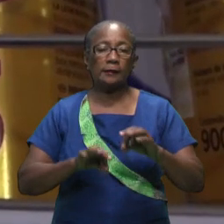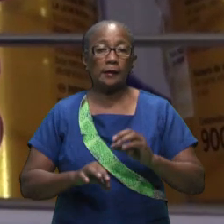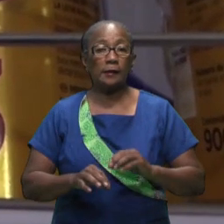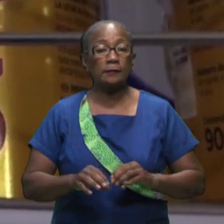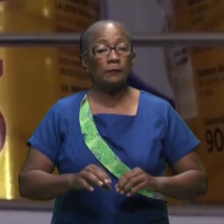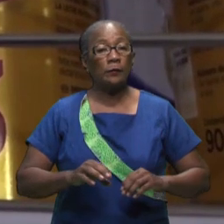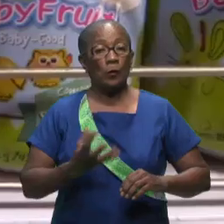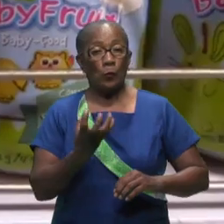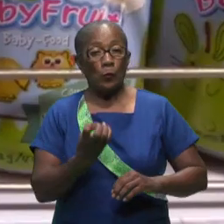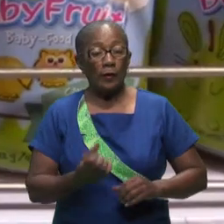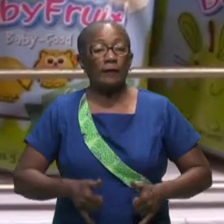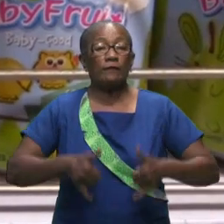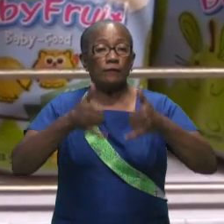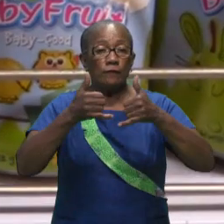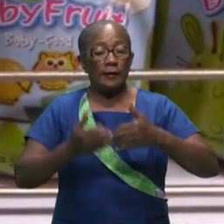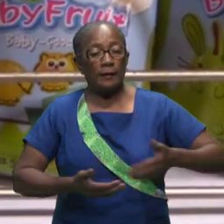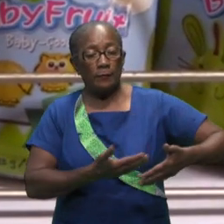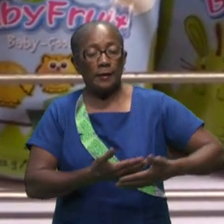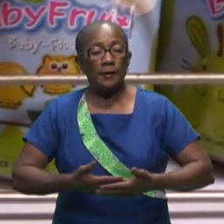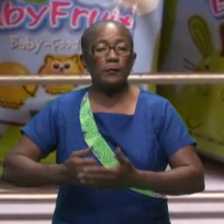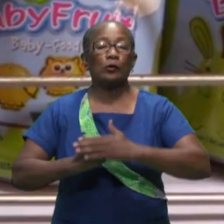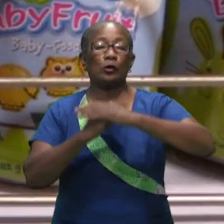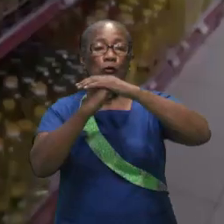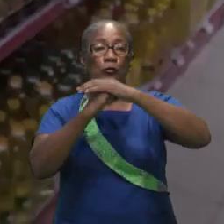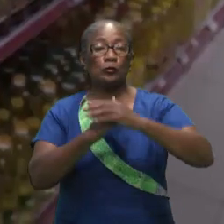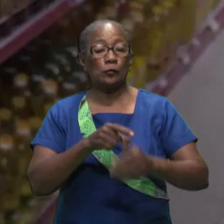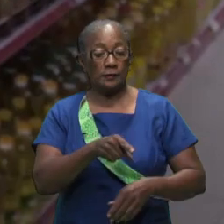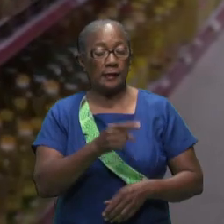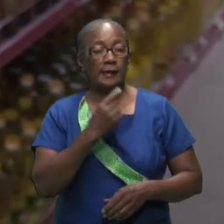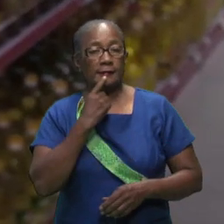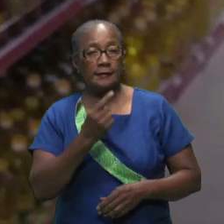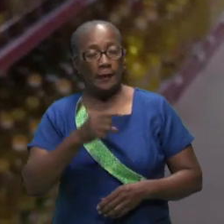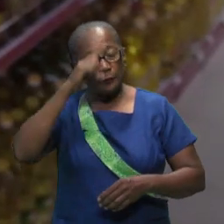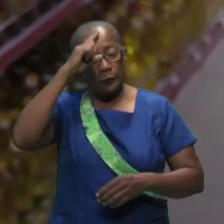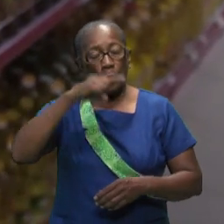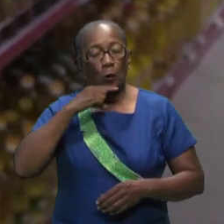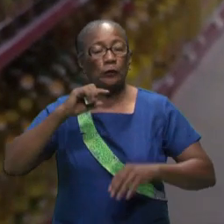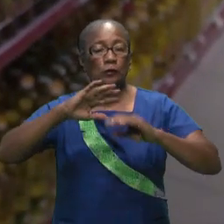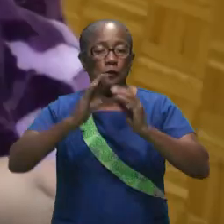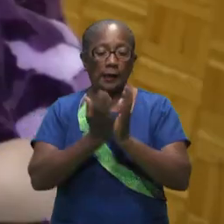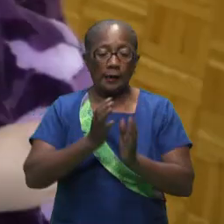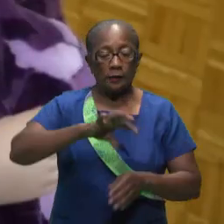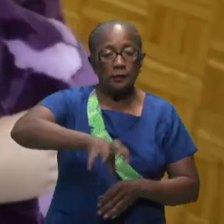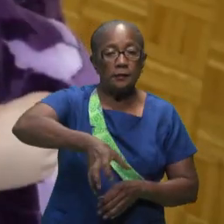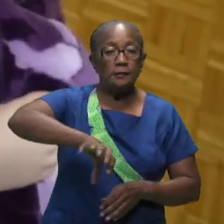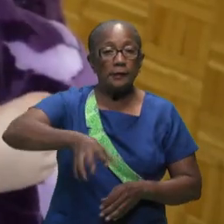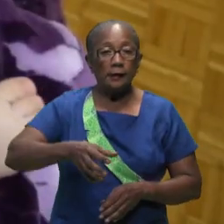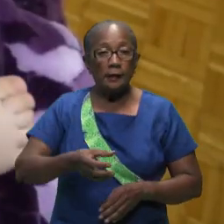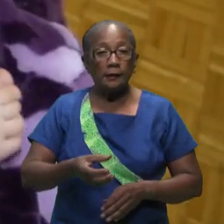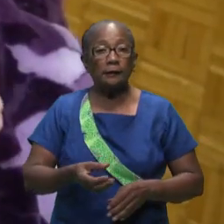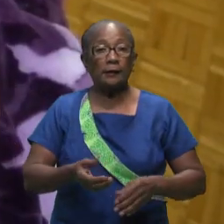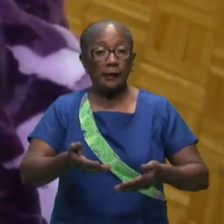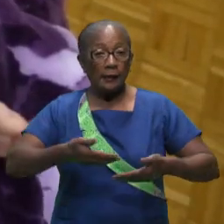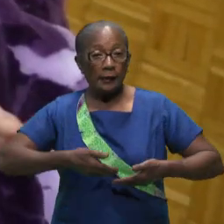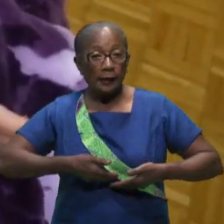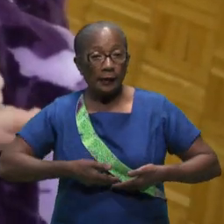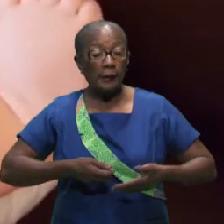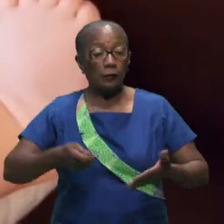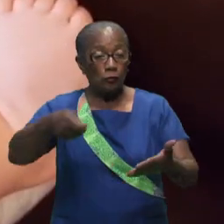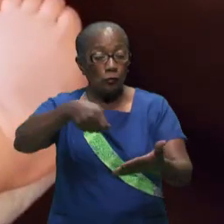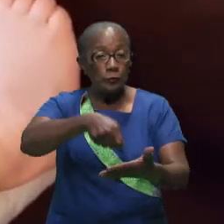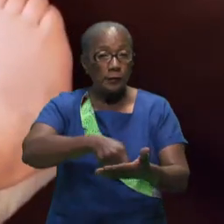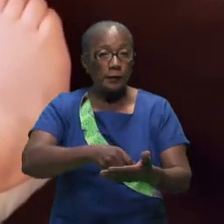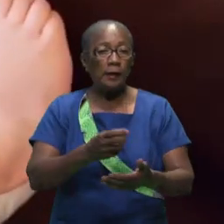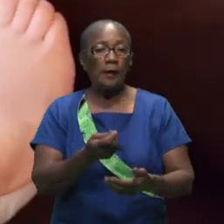selects the families the aim is to support as many babies as possible says holband parents